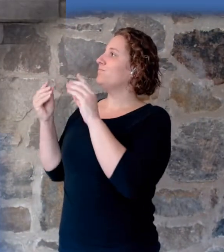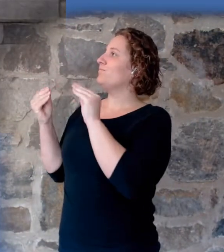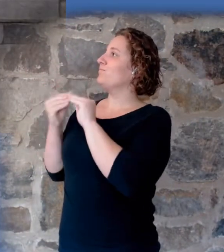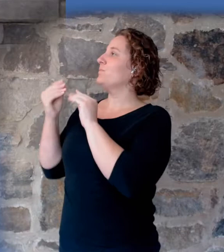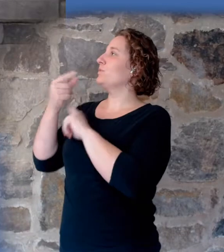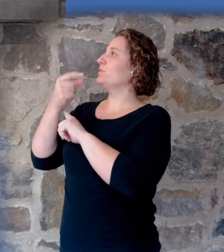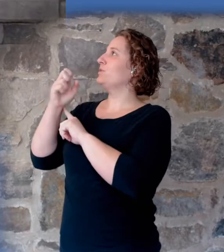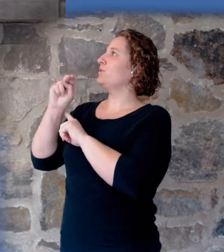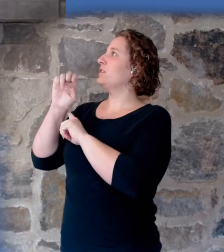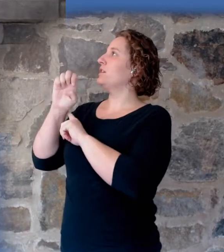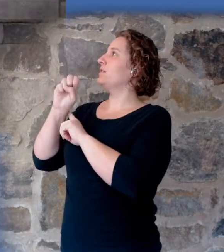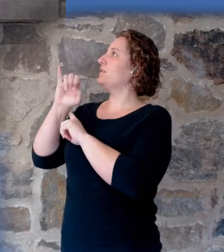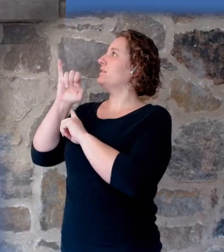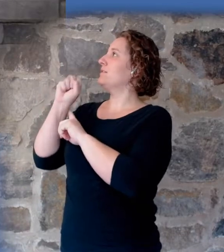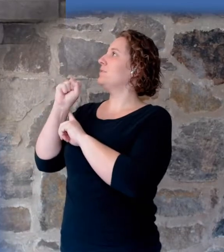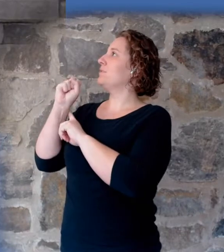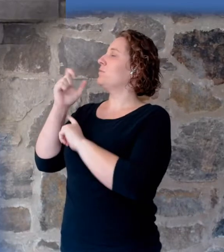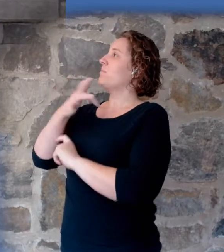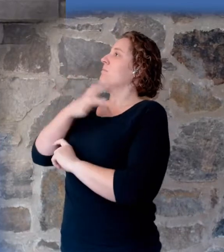hearts.